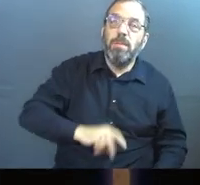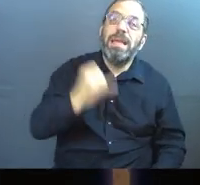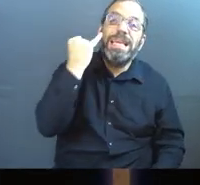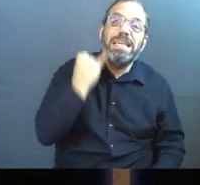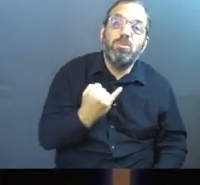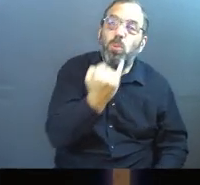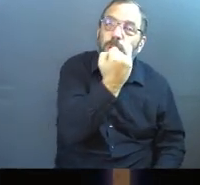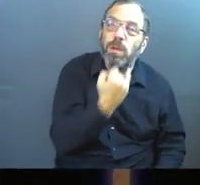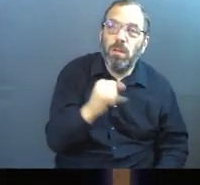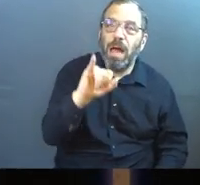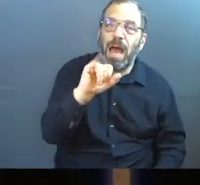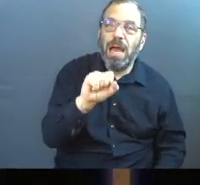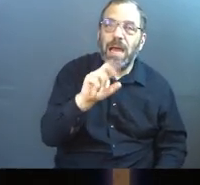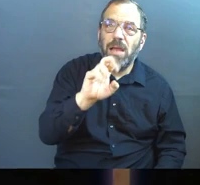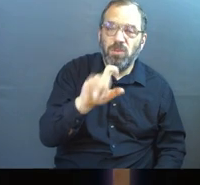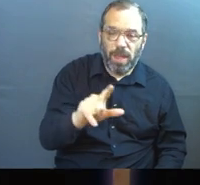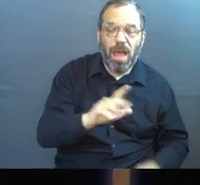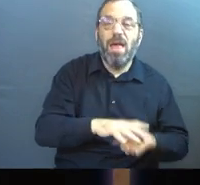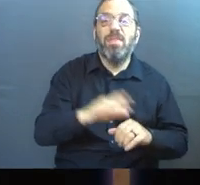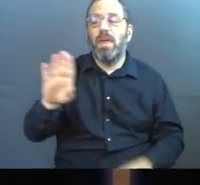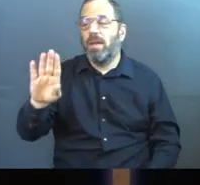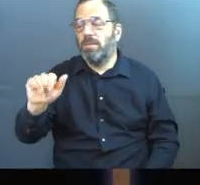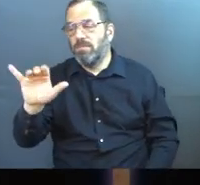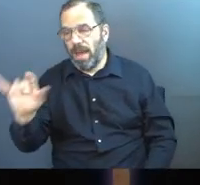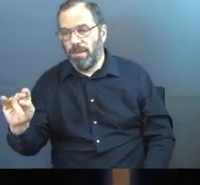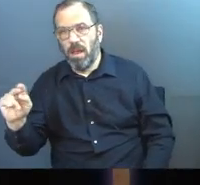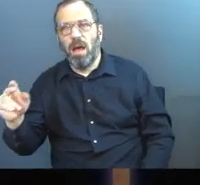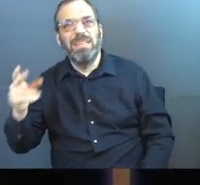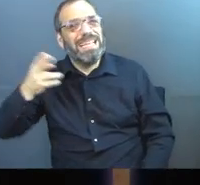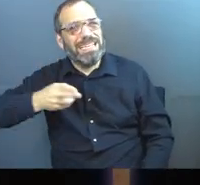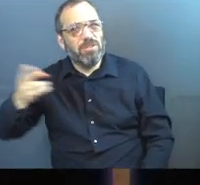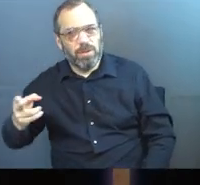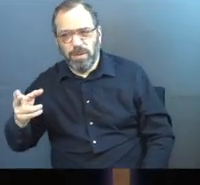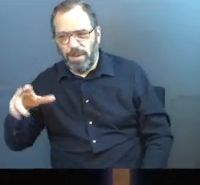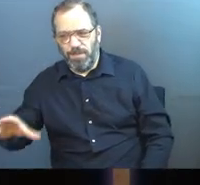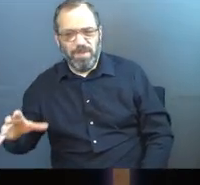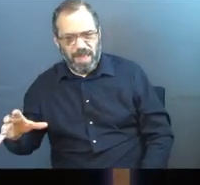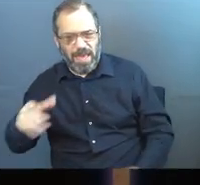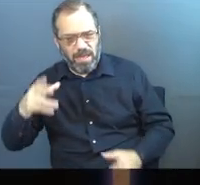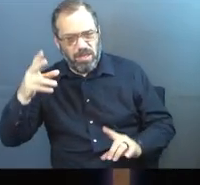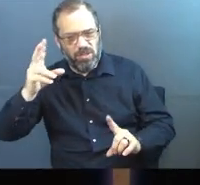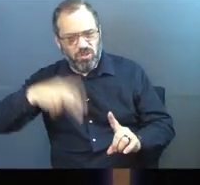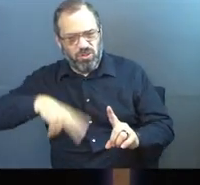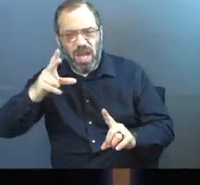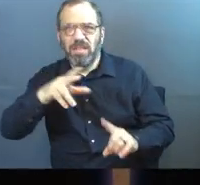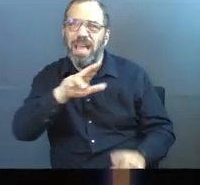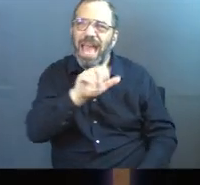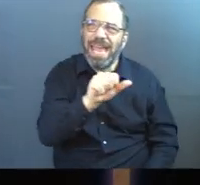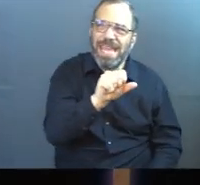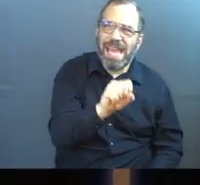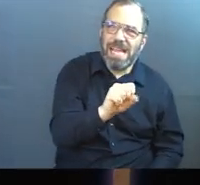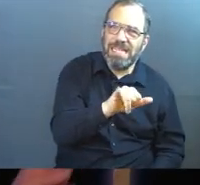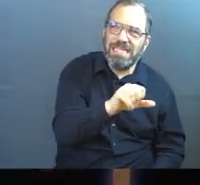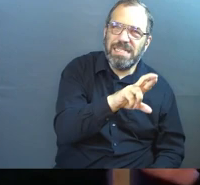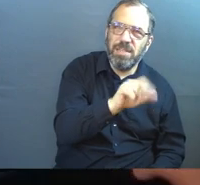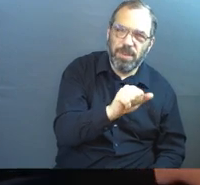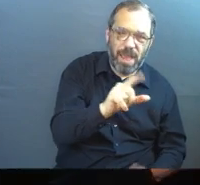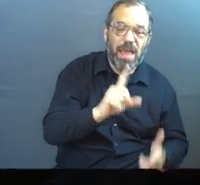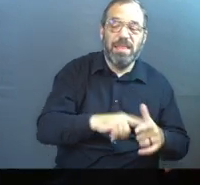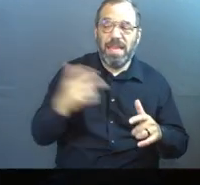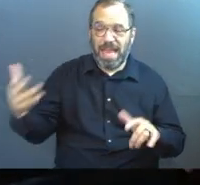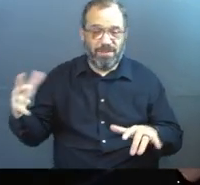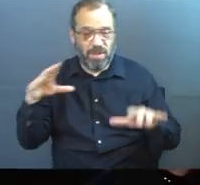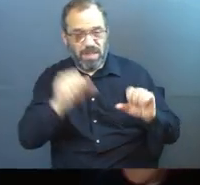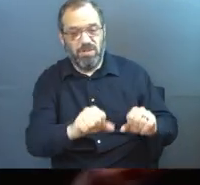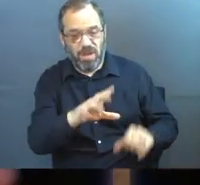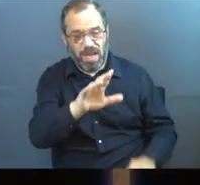Israel. And then Babylon came along and historically they judged Assyria. And then after they